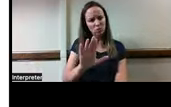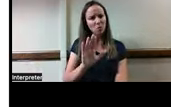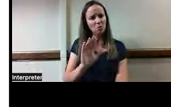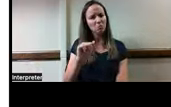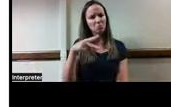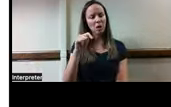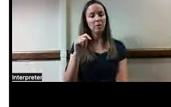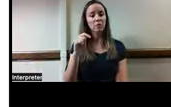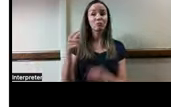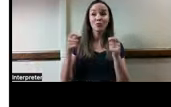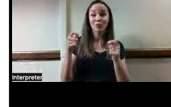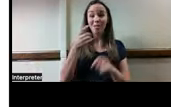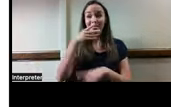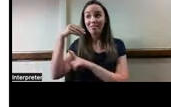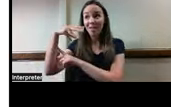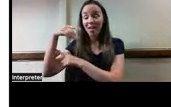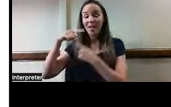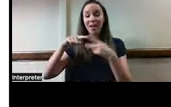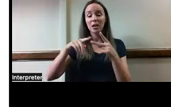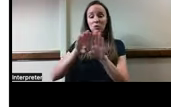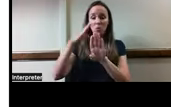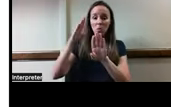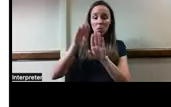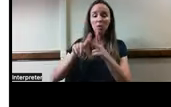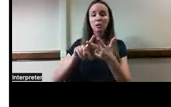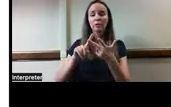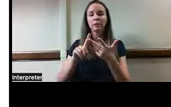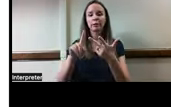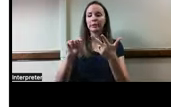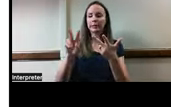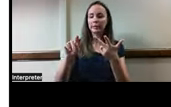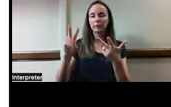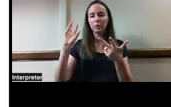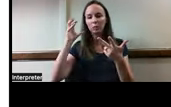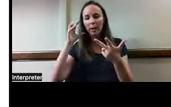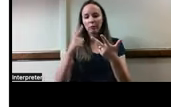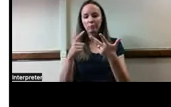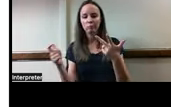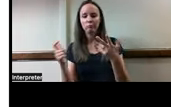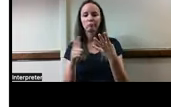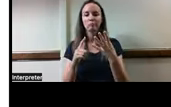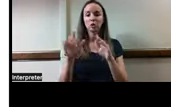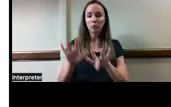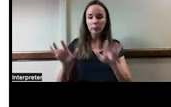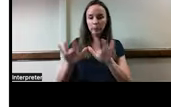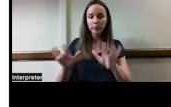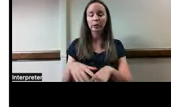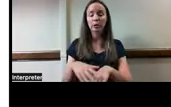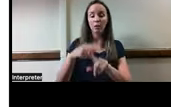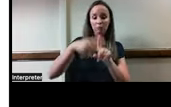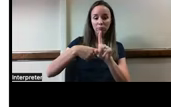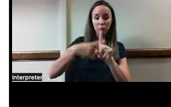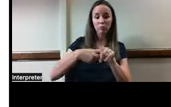control your lights, your door, your entertainment equipment, and your thermostat by voice command using an Apple HomePod